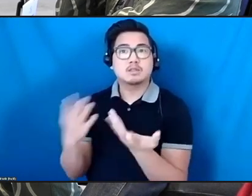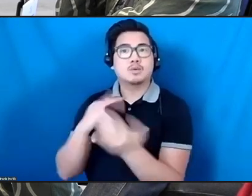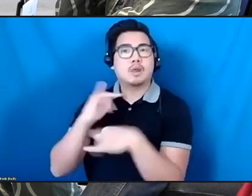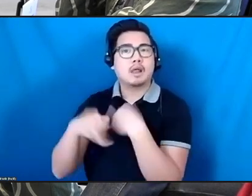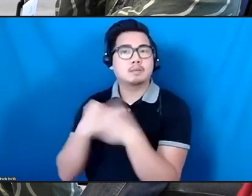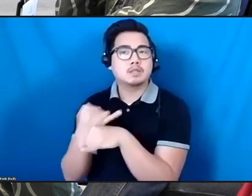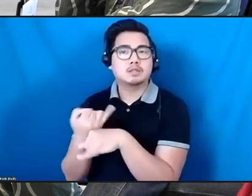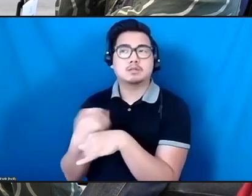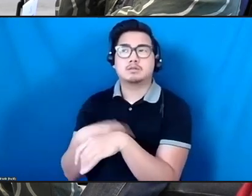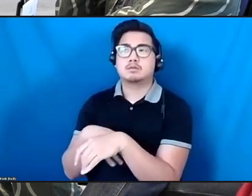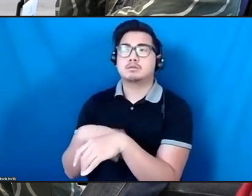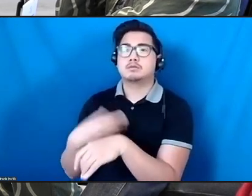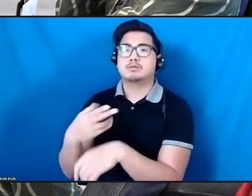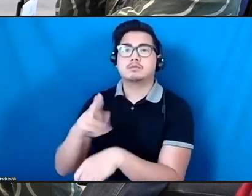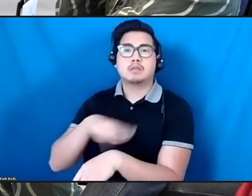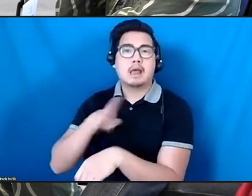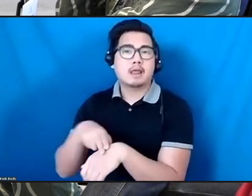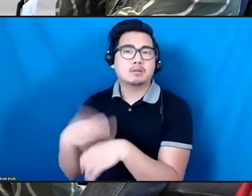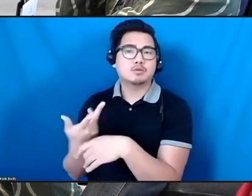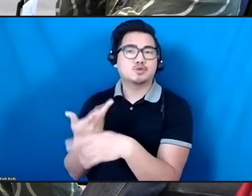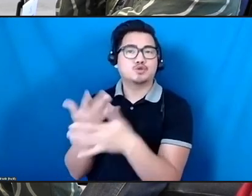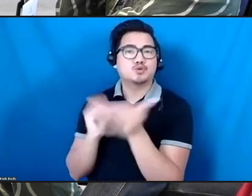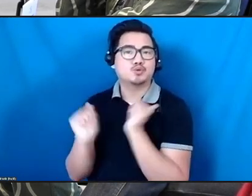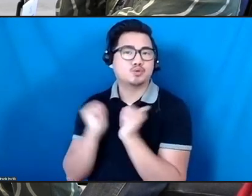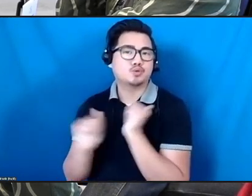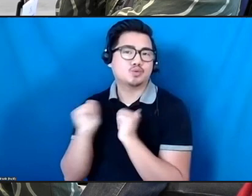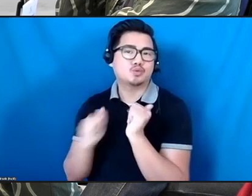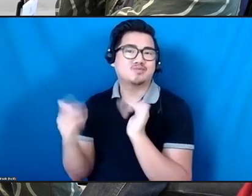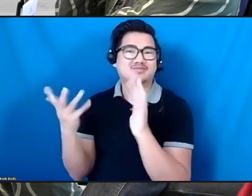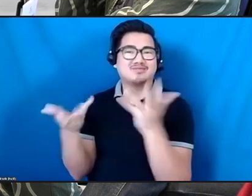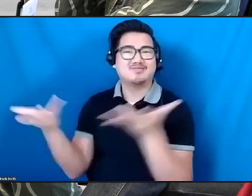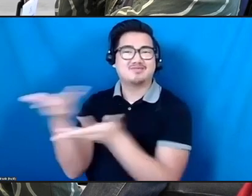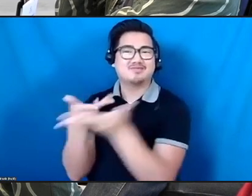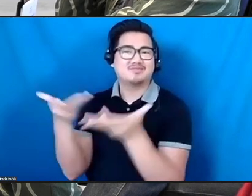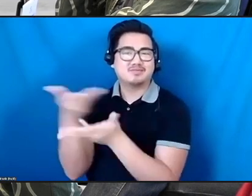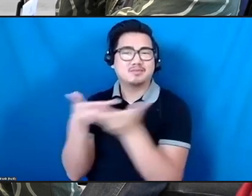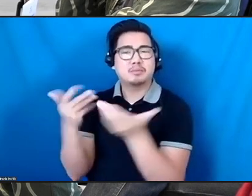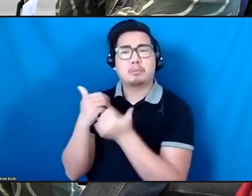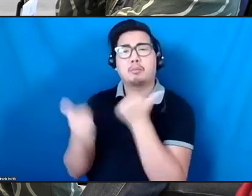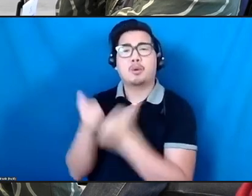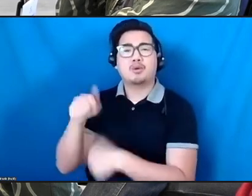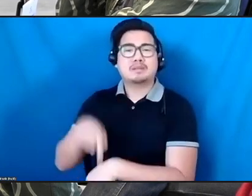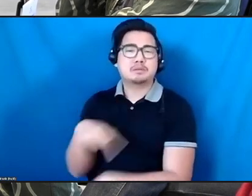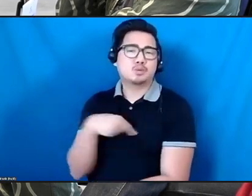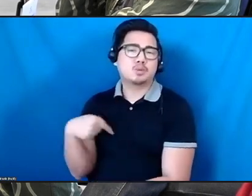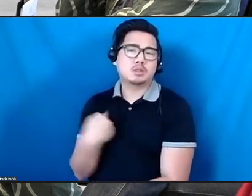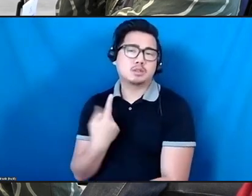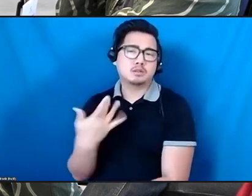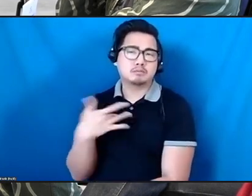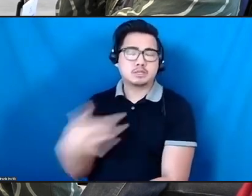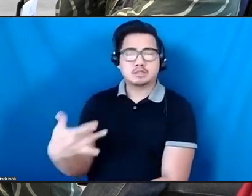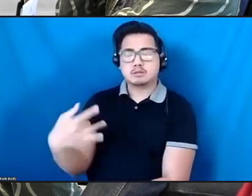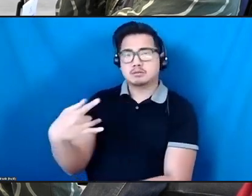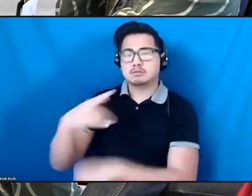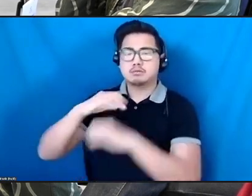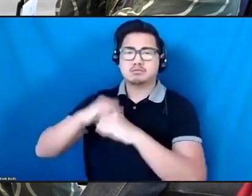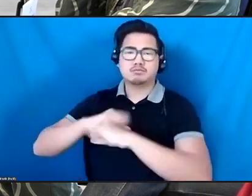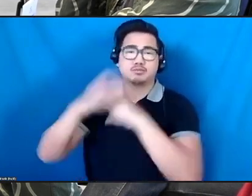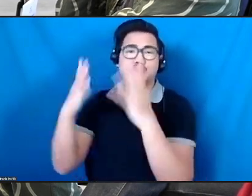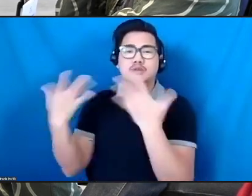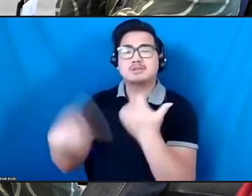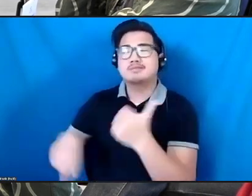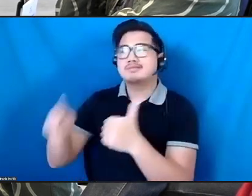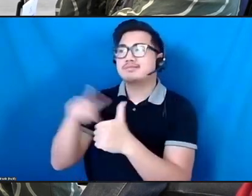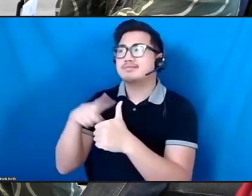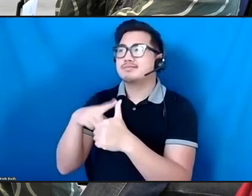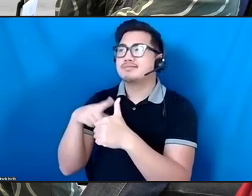which is, we often think of as funding related or lack thereof, borders, visas, all of these